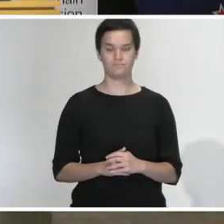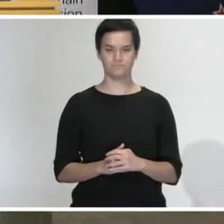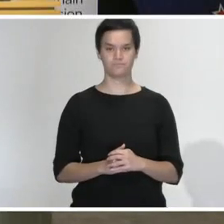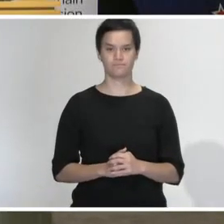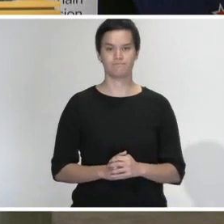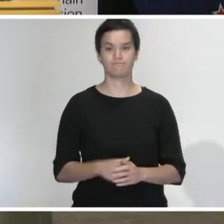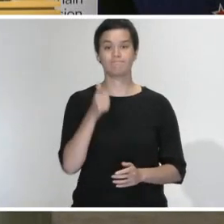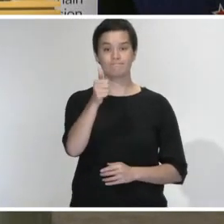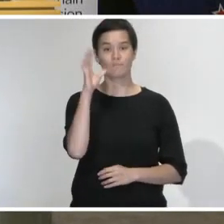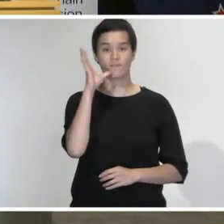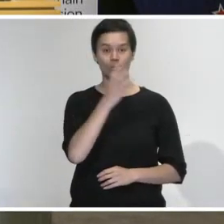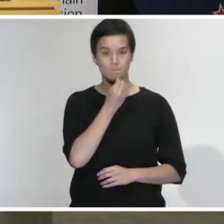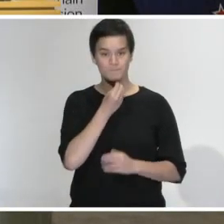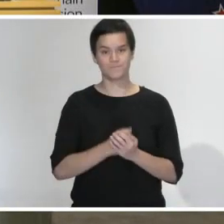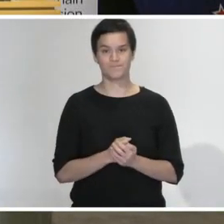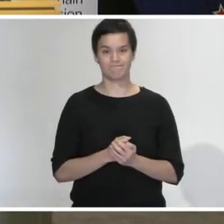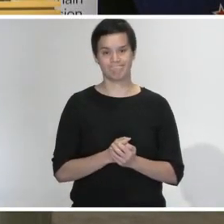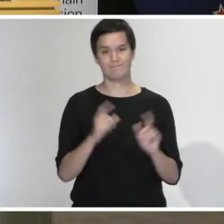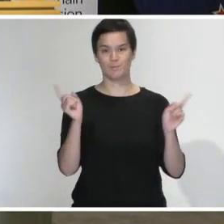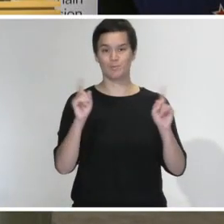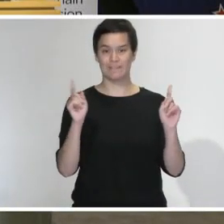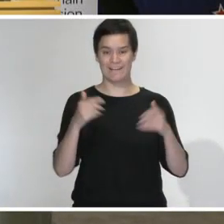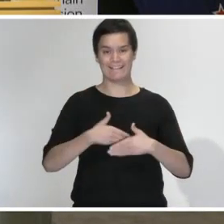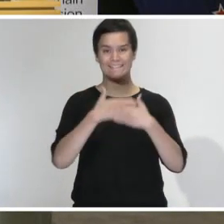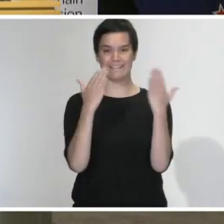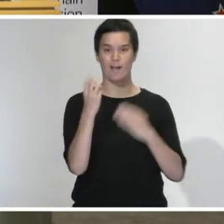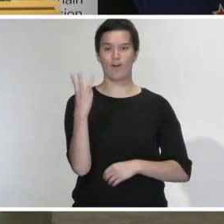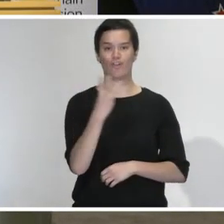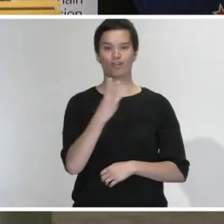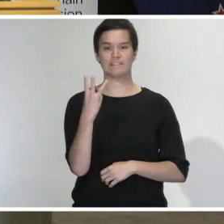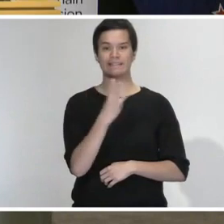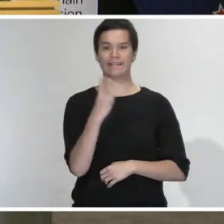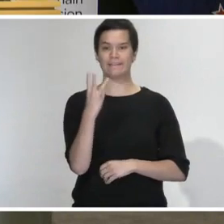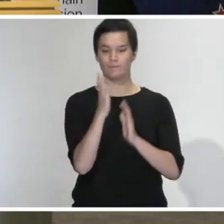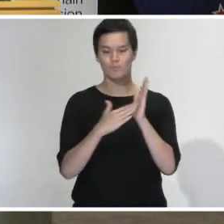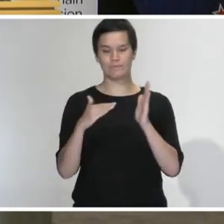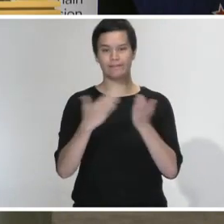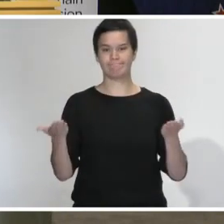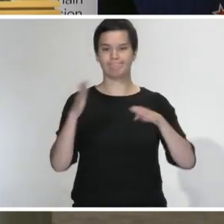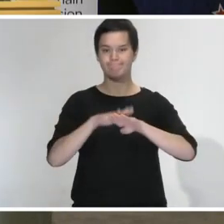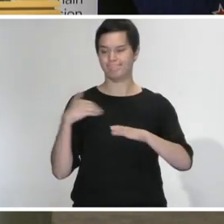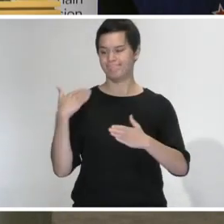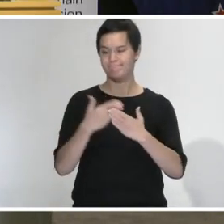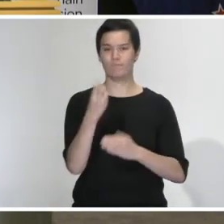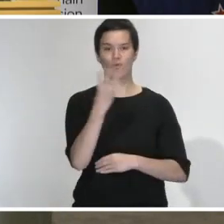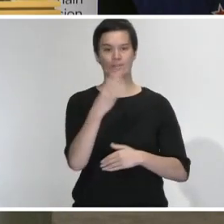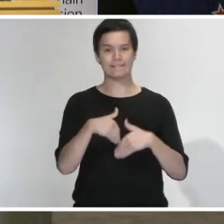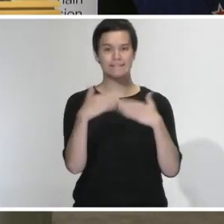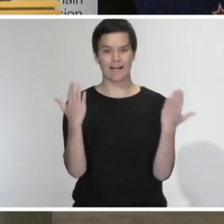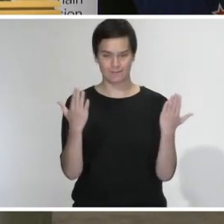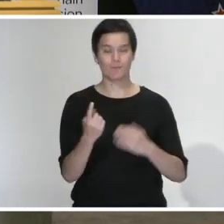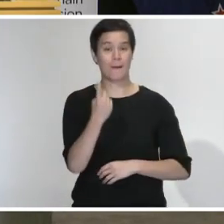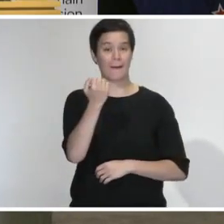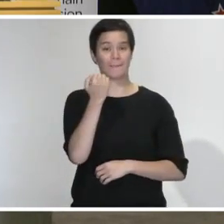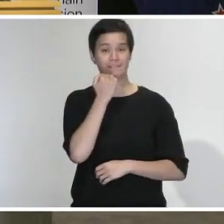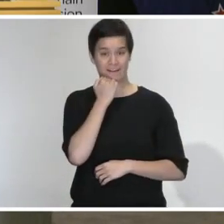Good afternoon everyone and welcome to day 13 of our COVID Alert Level 4 lockdown and update. We'll start with the